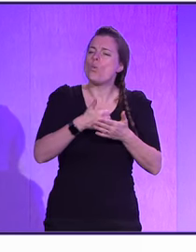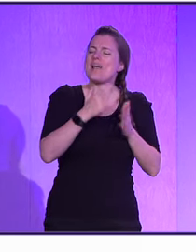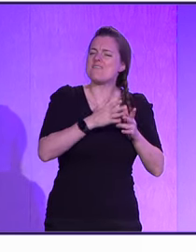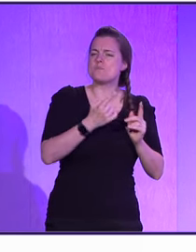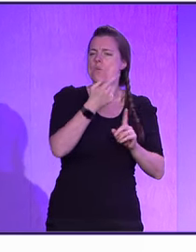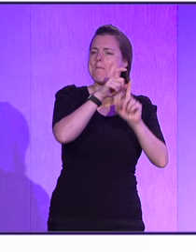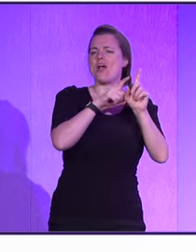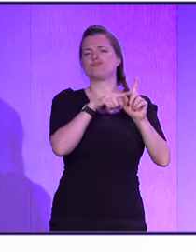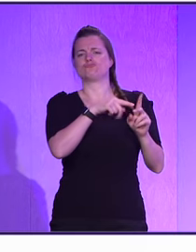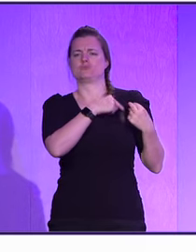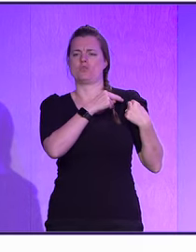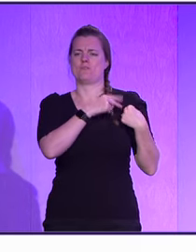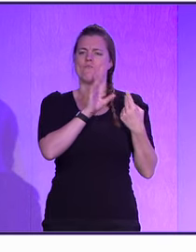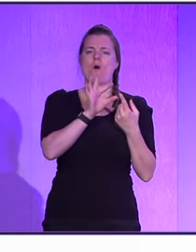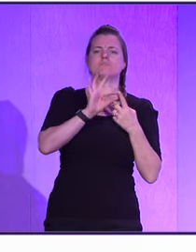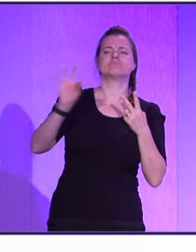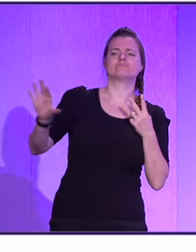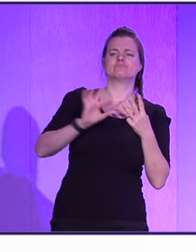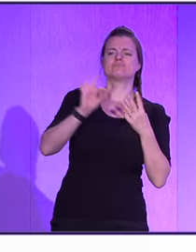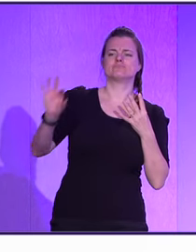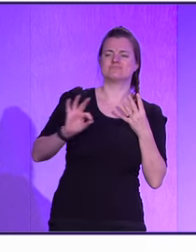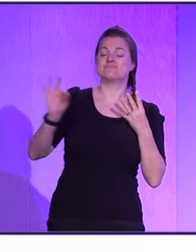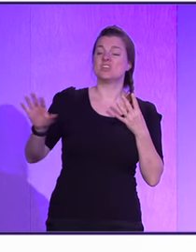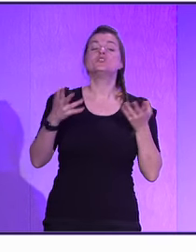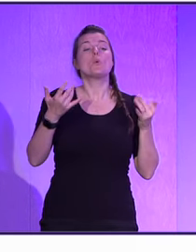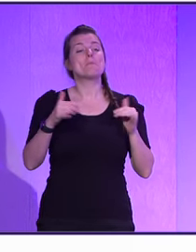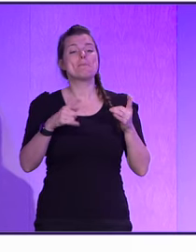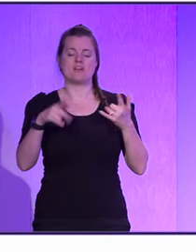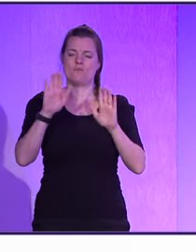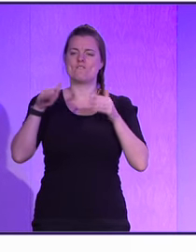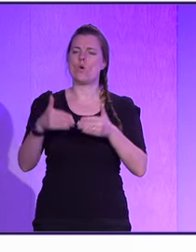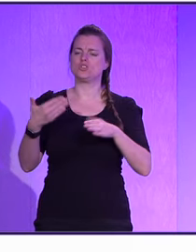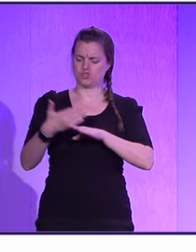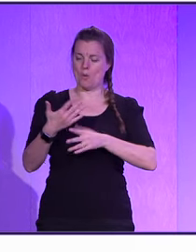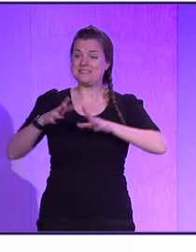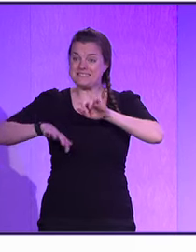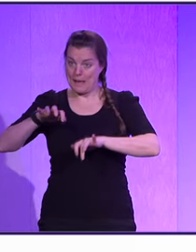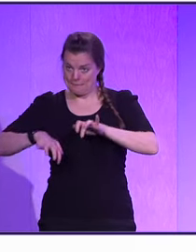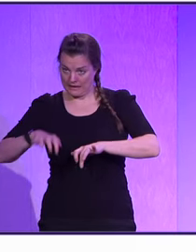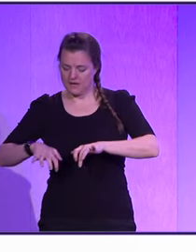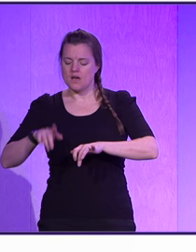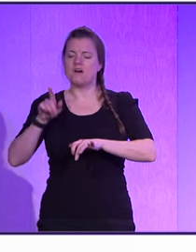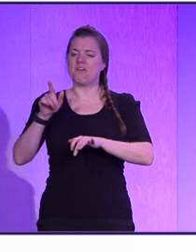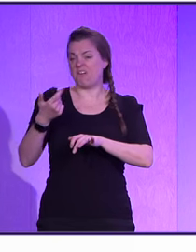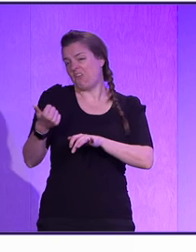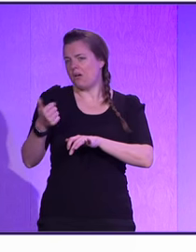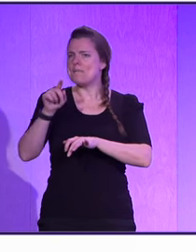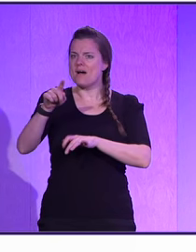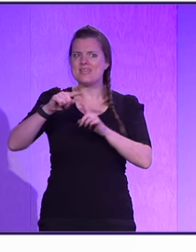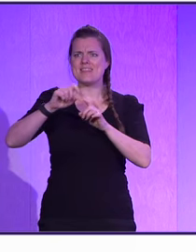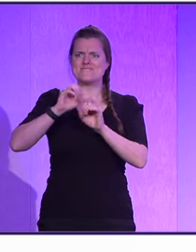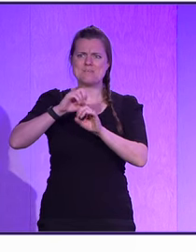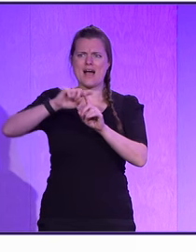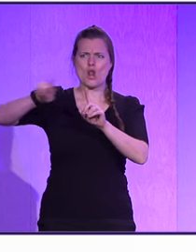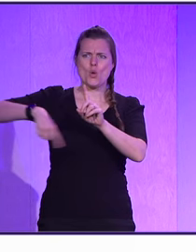out in there. And you could say, well, typing is just accelerating our typing, but as you see, the feedback loop